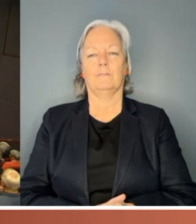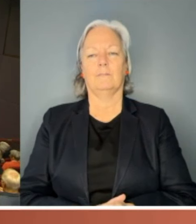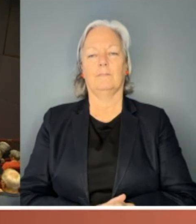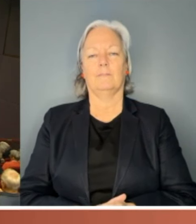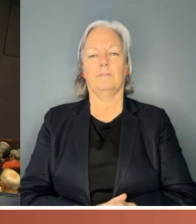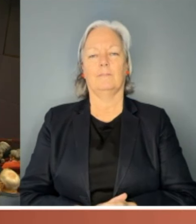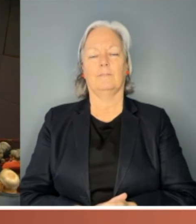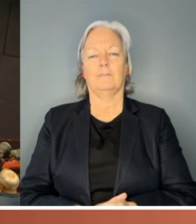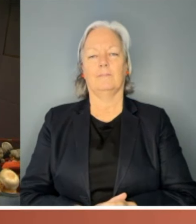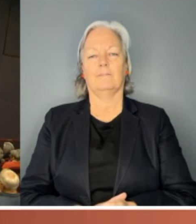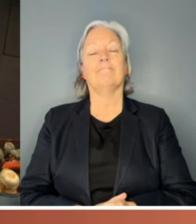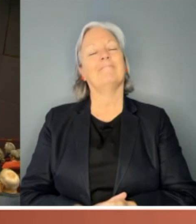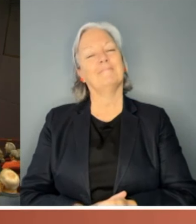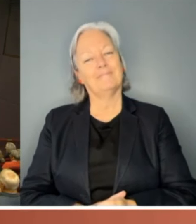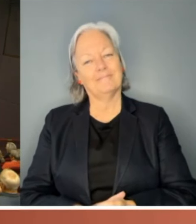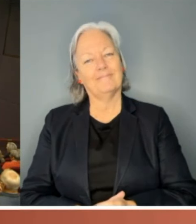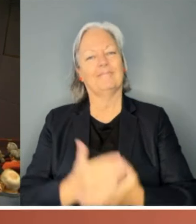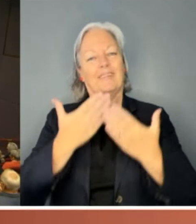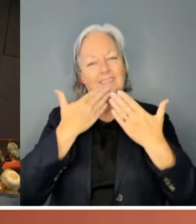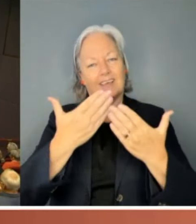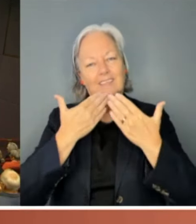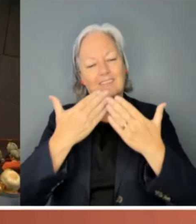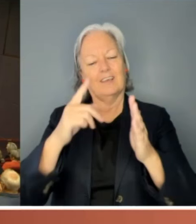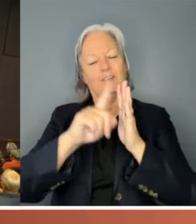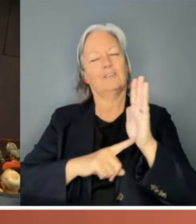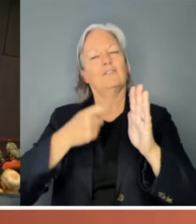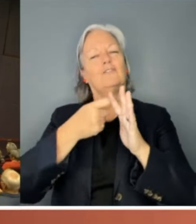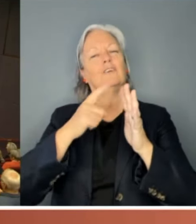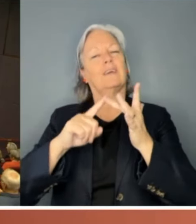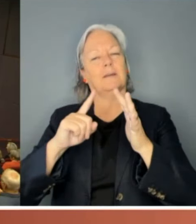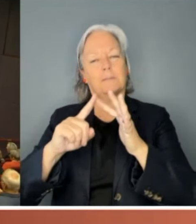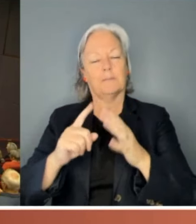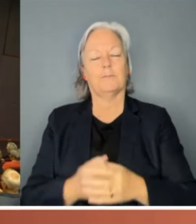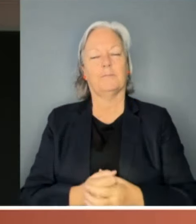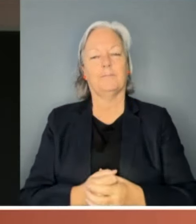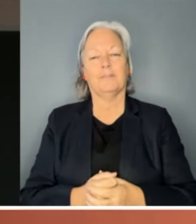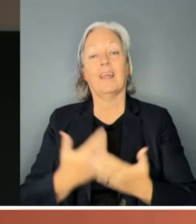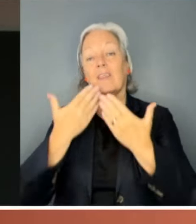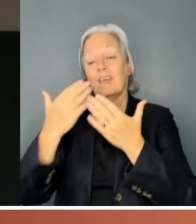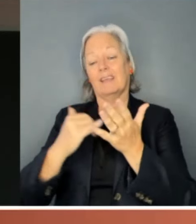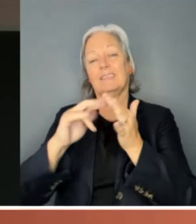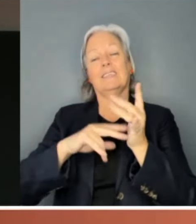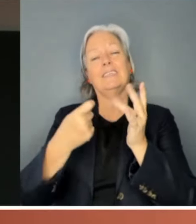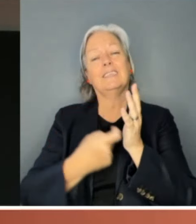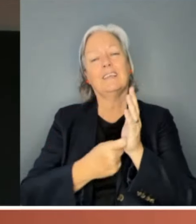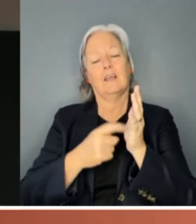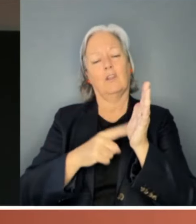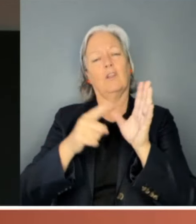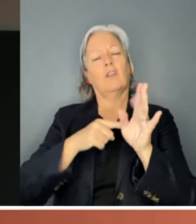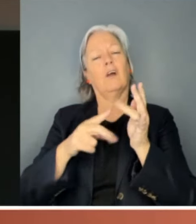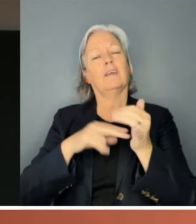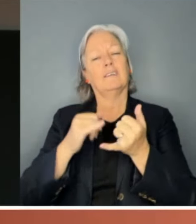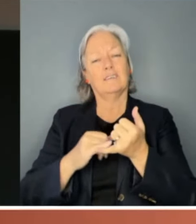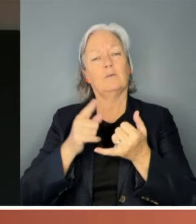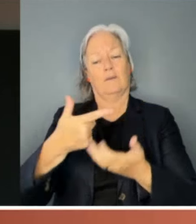Thank you very much, Jackie. And thank you, Senator Lyons, for inviting me to give the inaugural